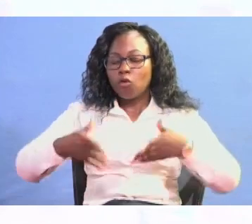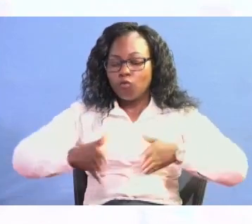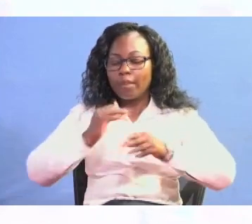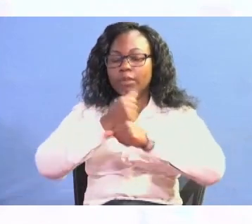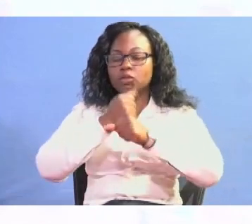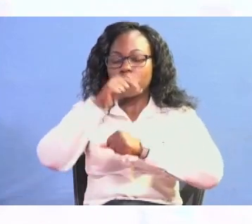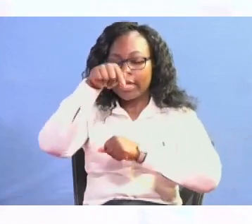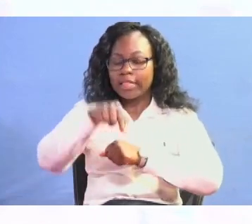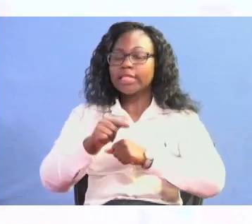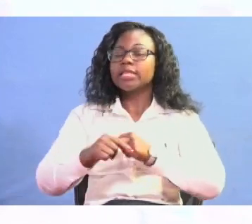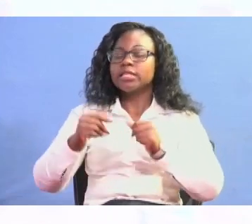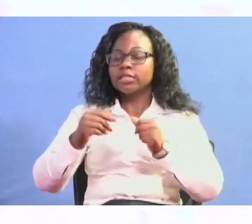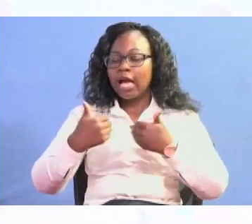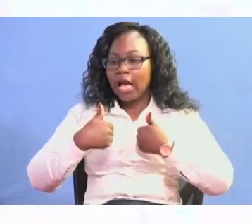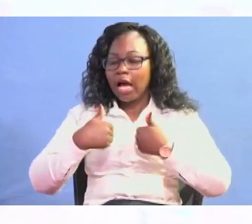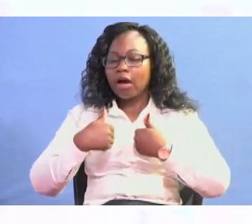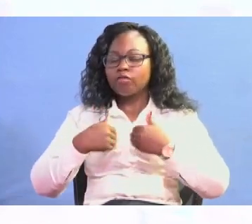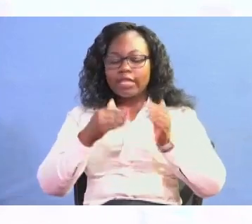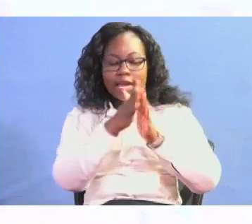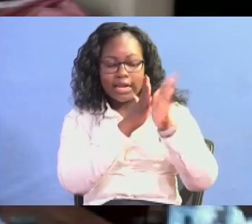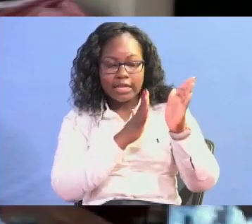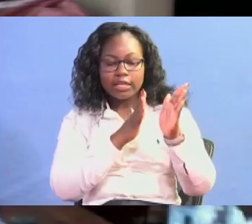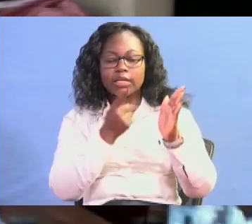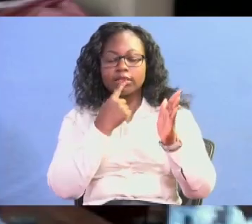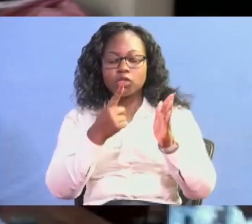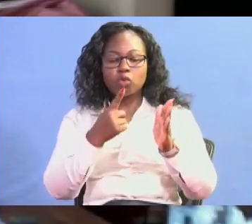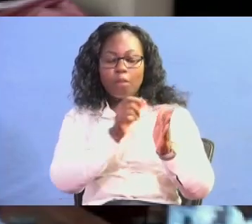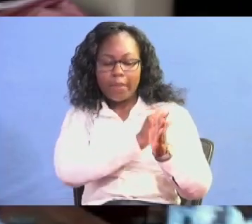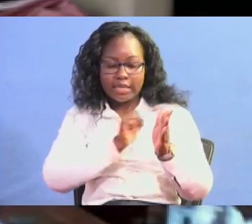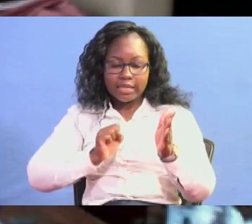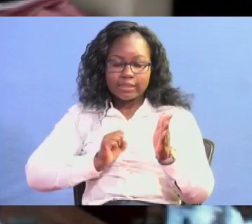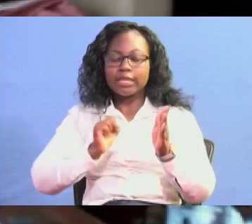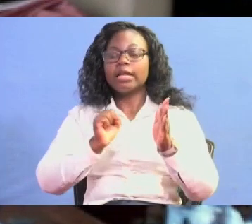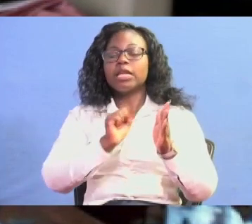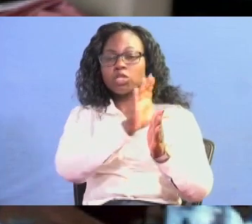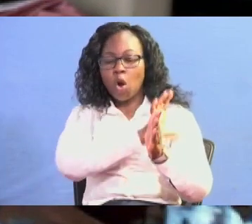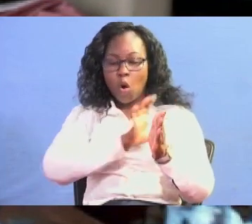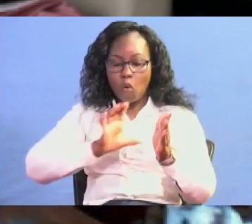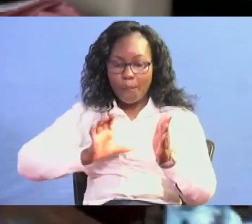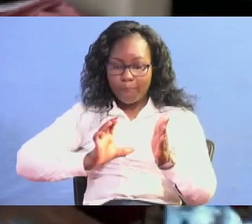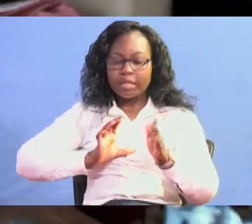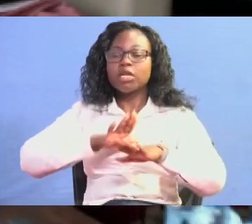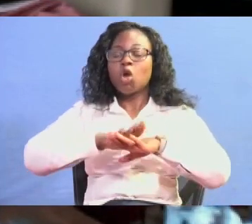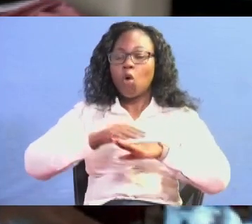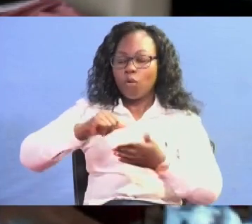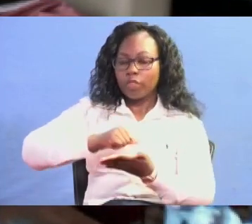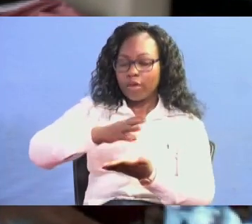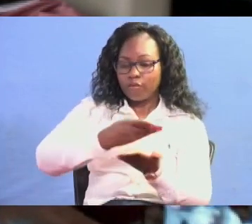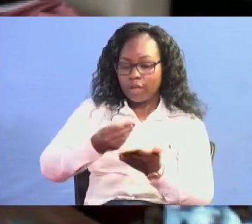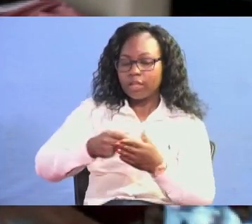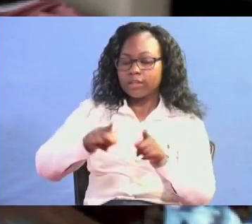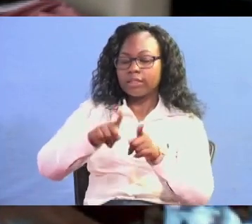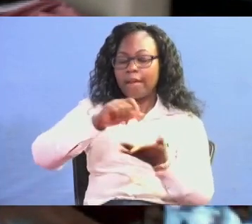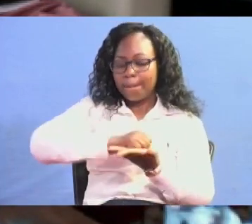Now, this follows a directive issued by Senate Standing Committee on the finance and budget